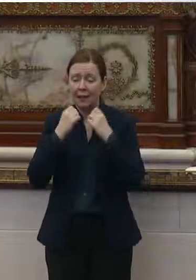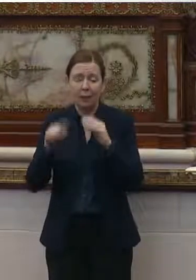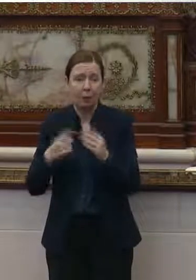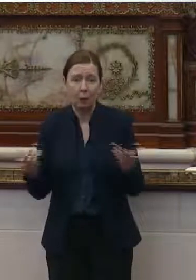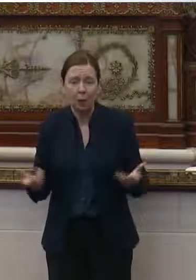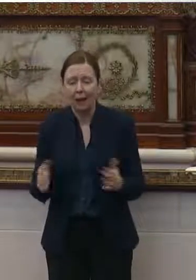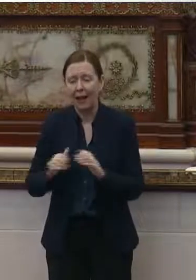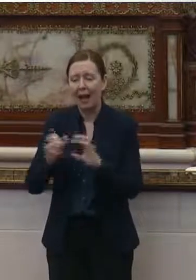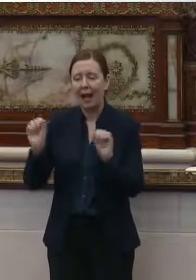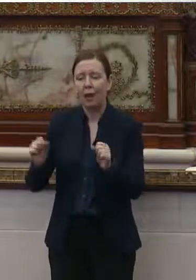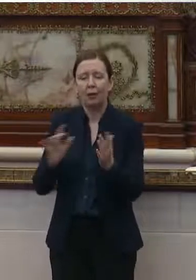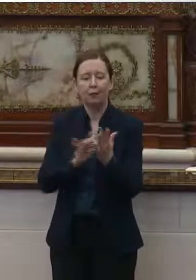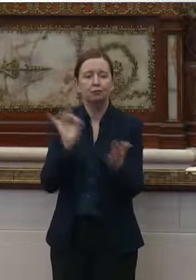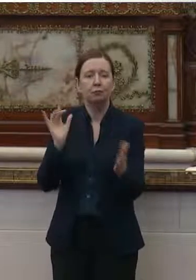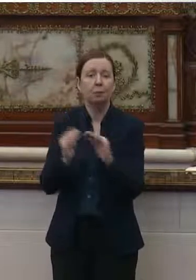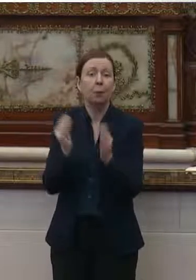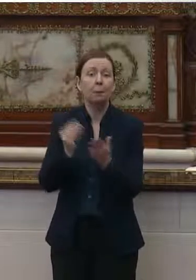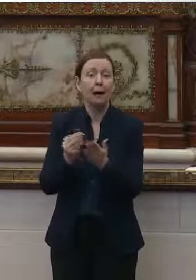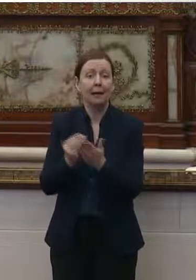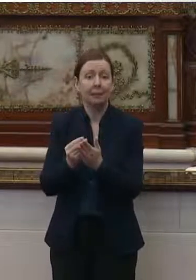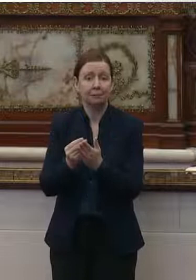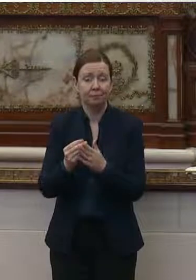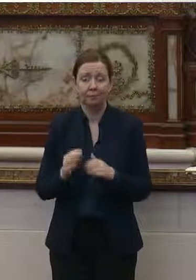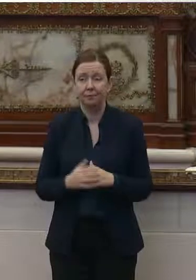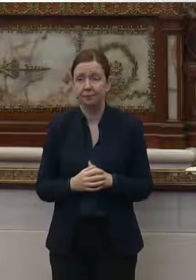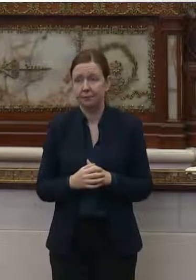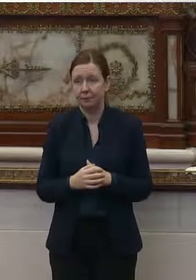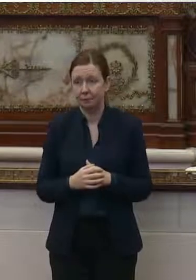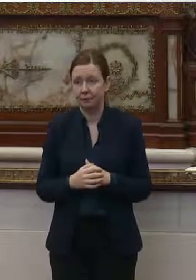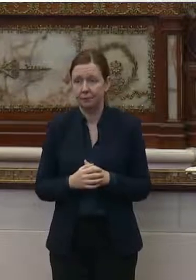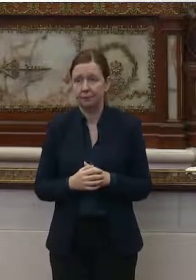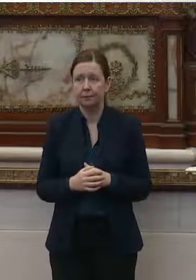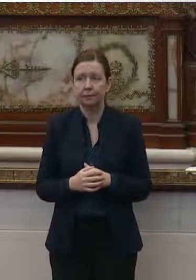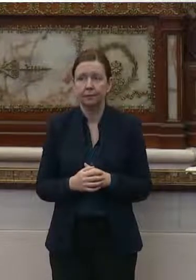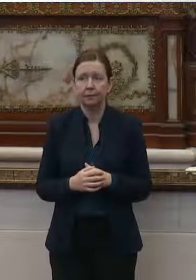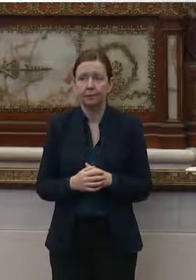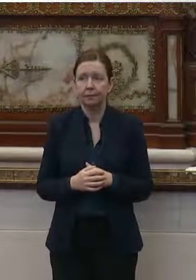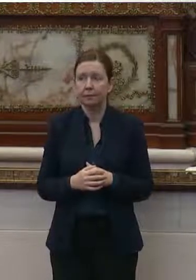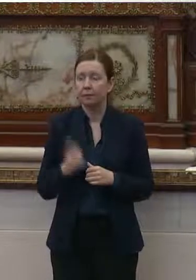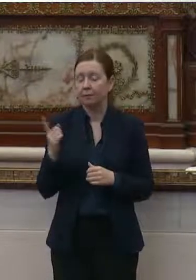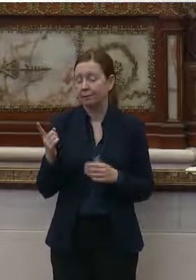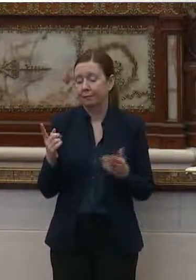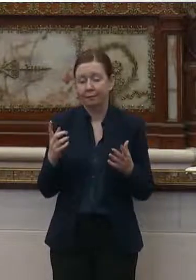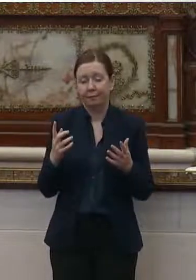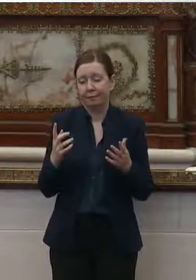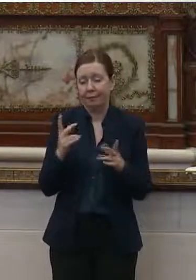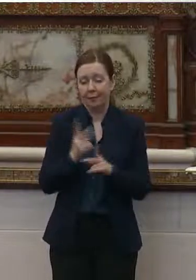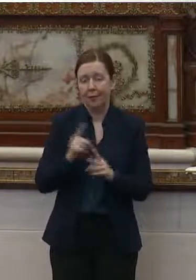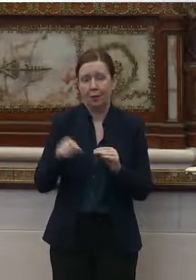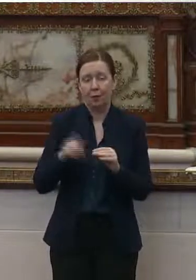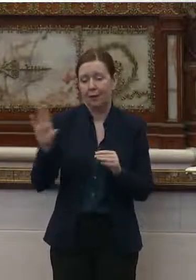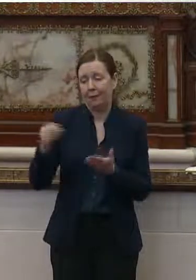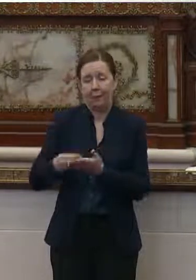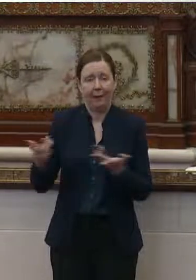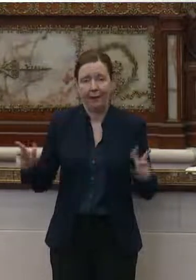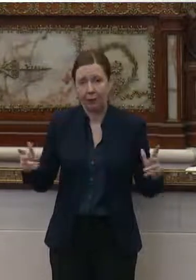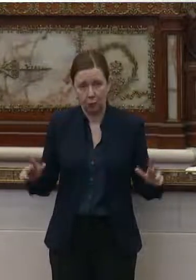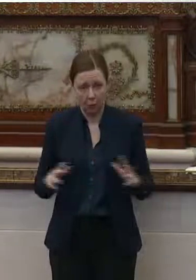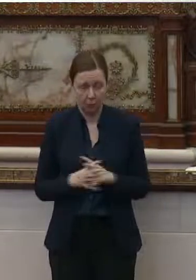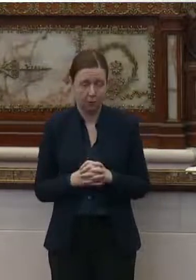could they take more money out of some of them. They only care about the bottom line.